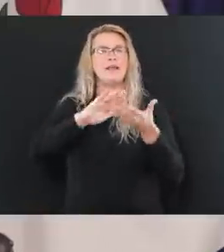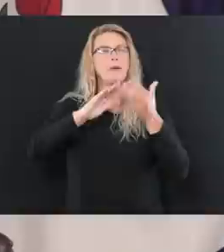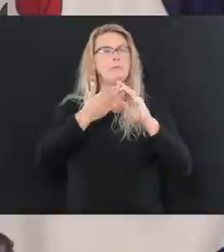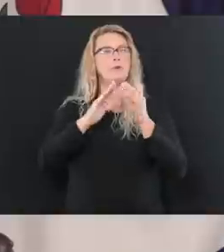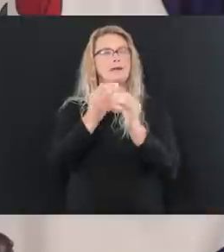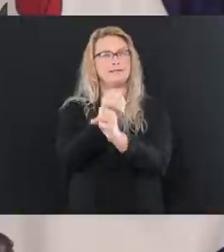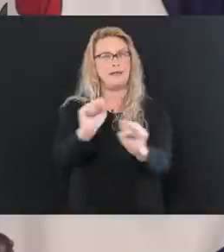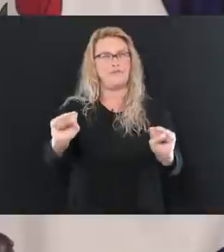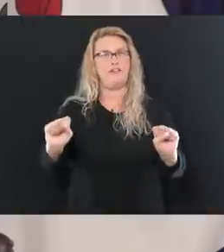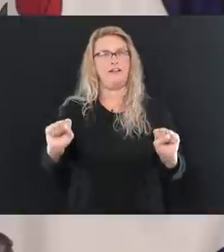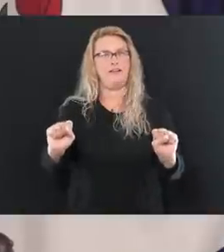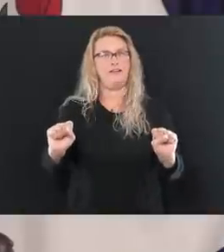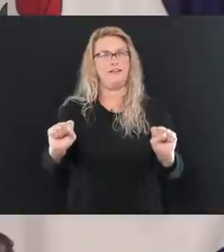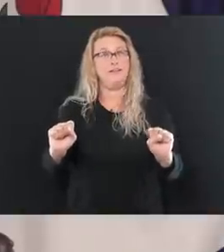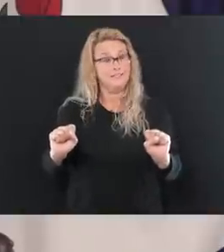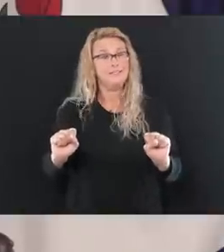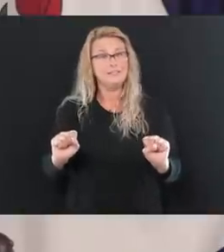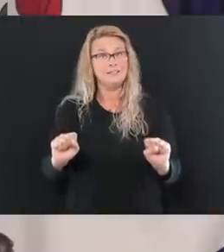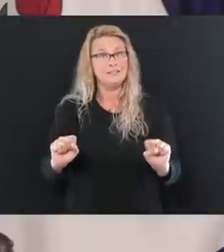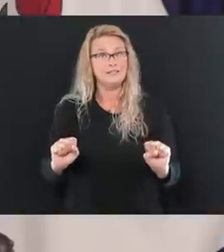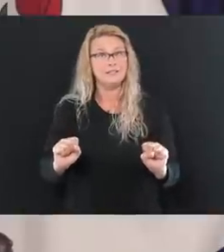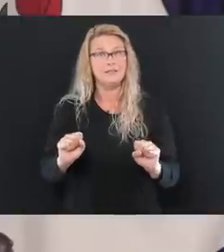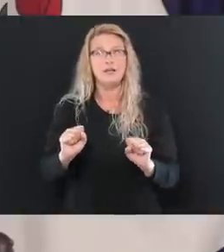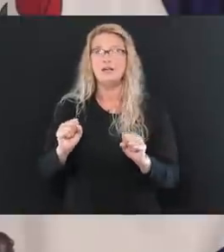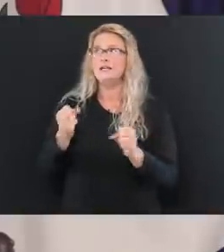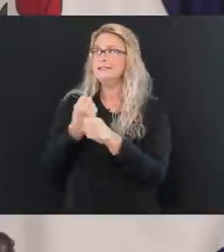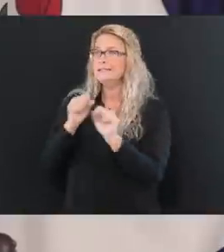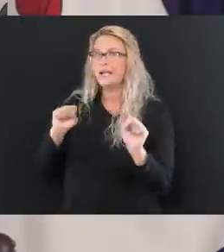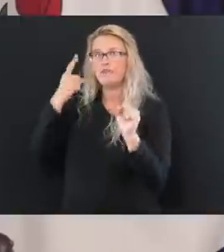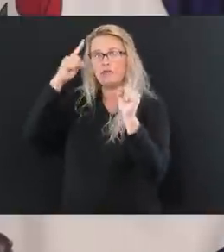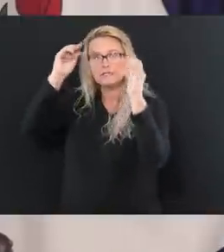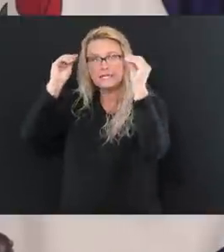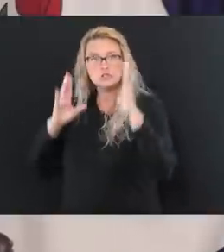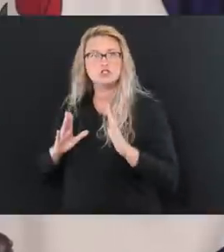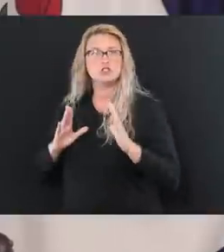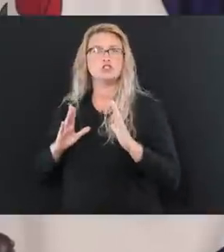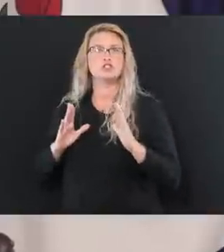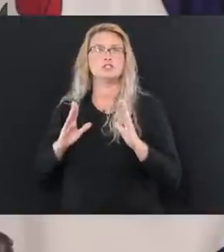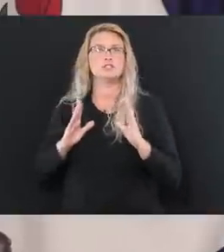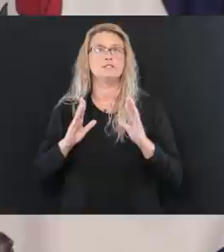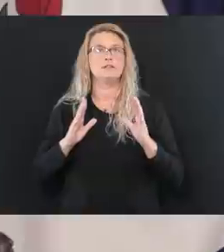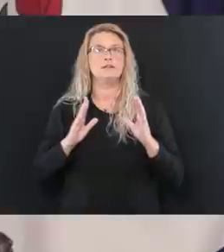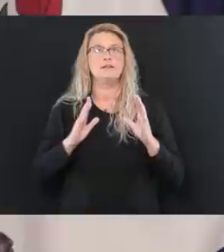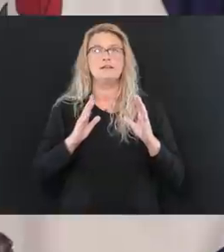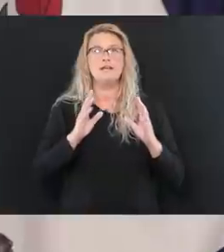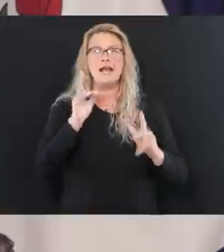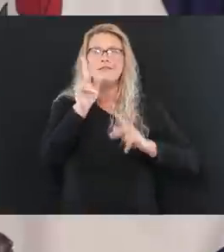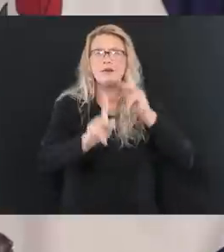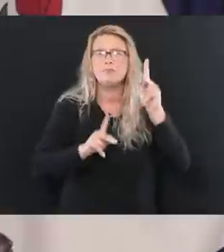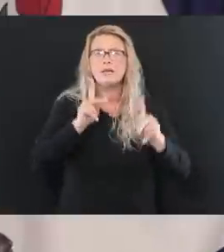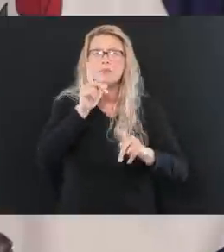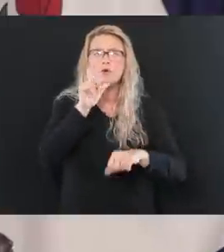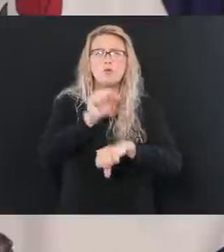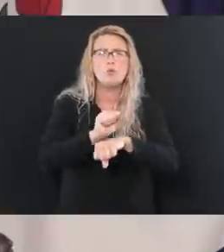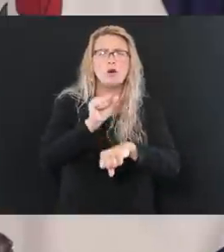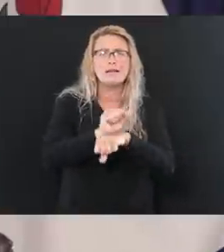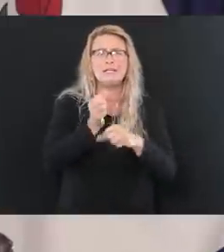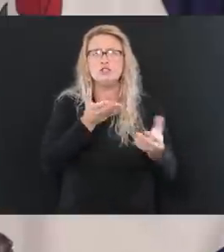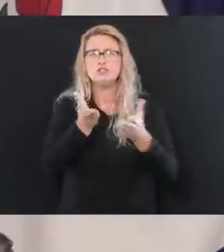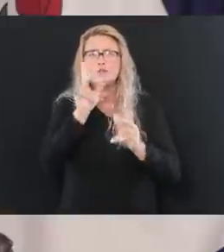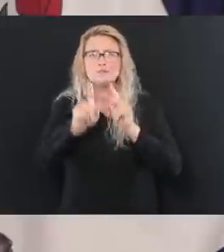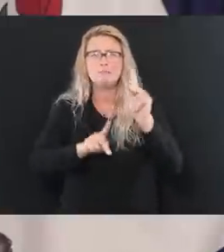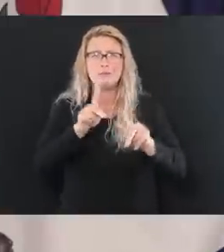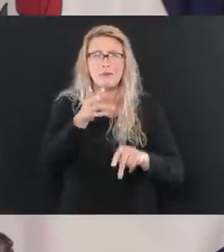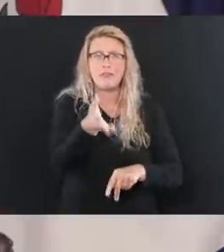safely from the standpoint of our teachers, from the standpoint of, you know, all those that are working, all the service people that are